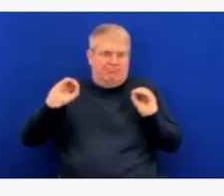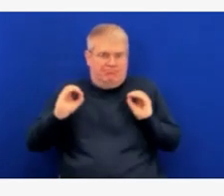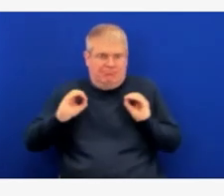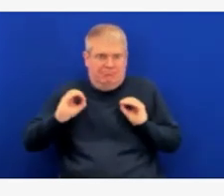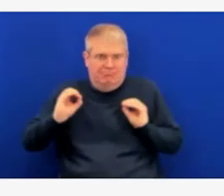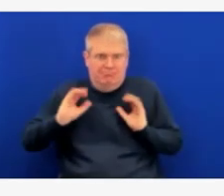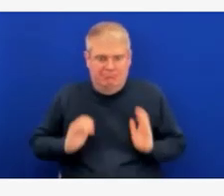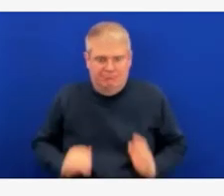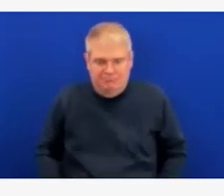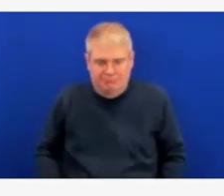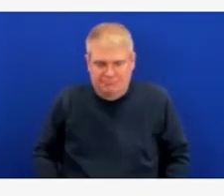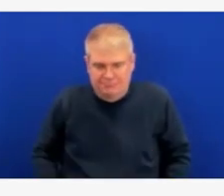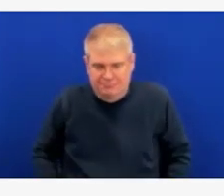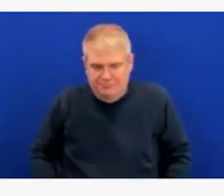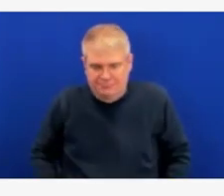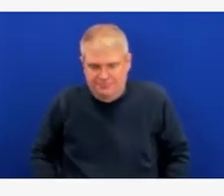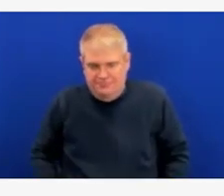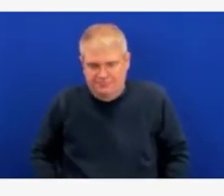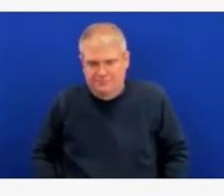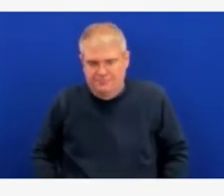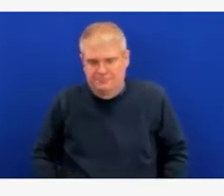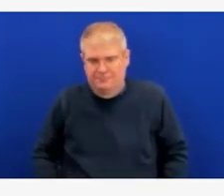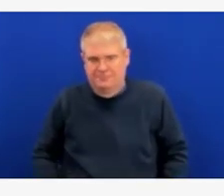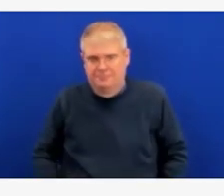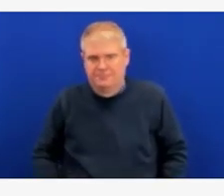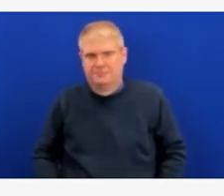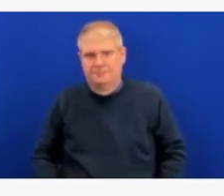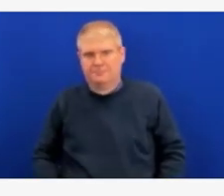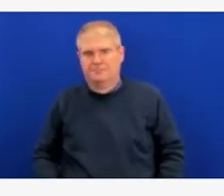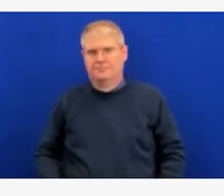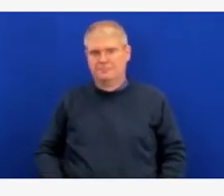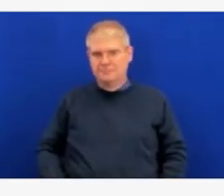All right, our next question is going to come from Brenda Rodriguez.